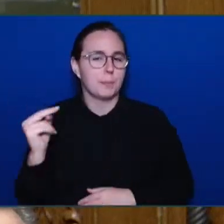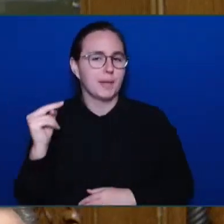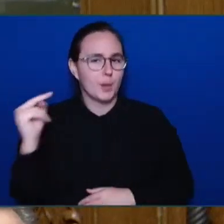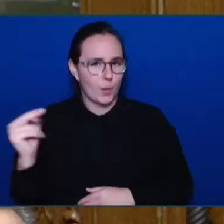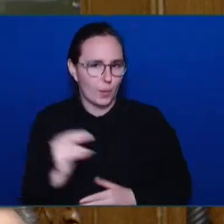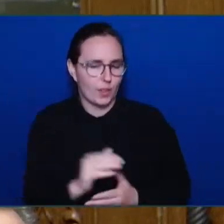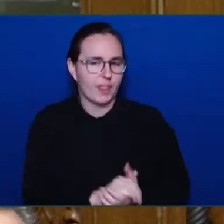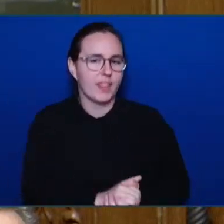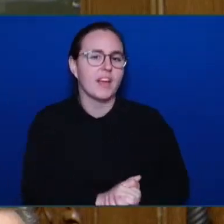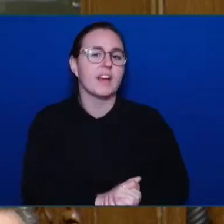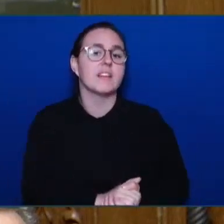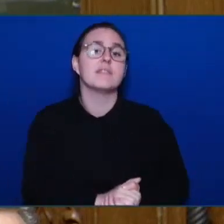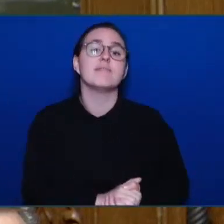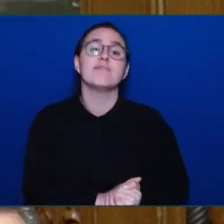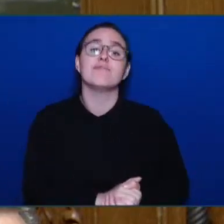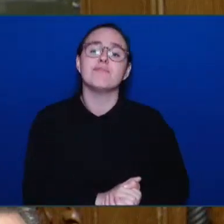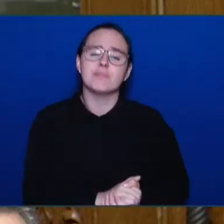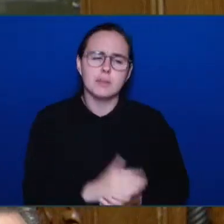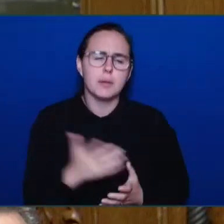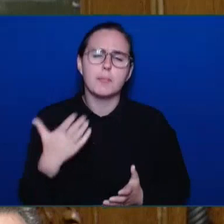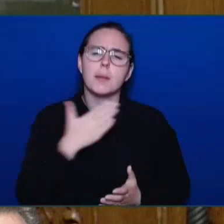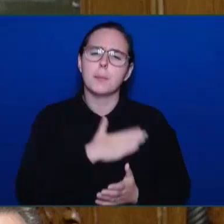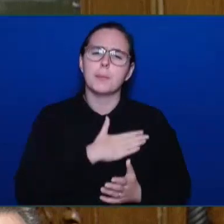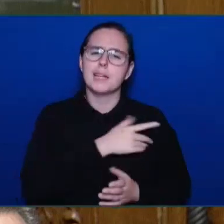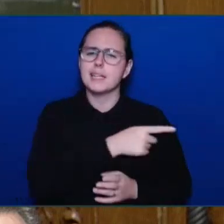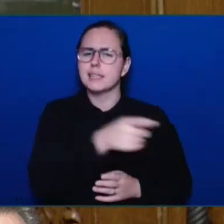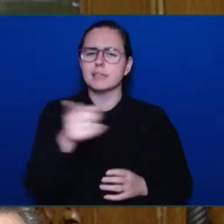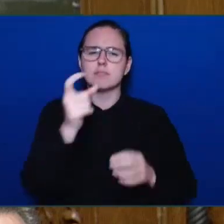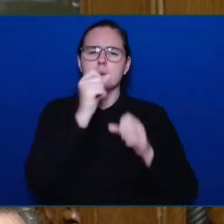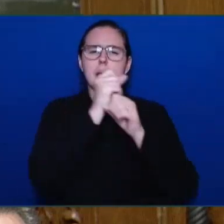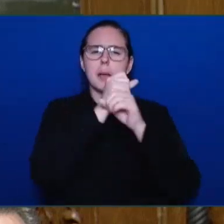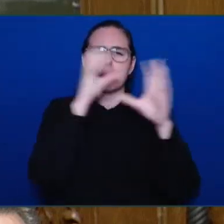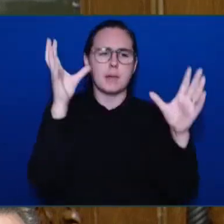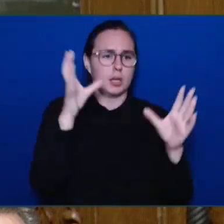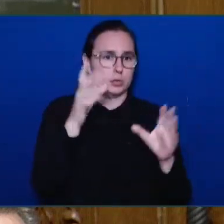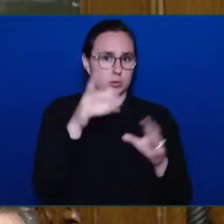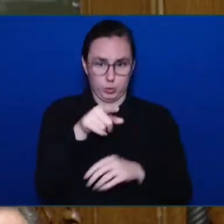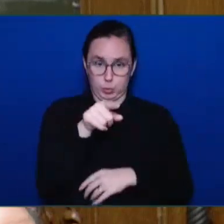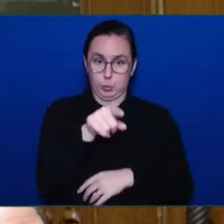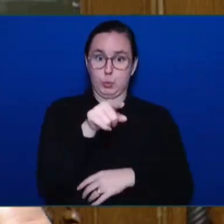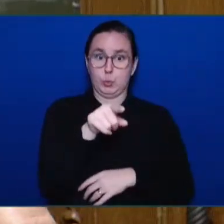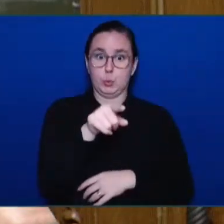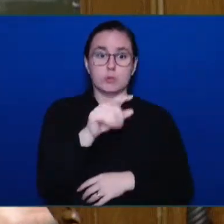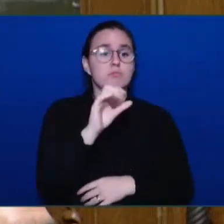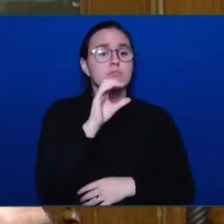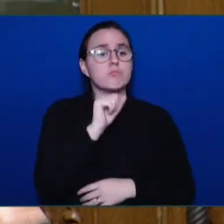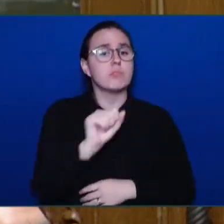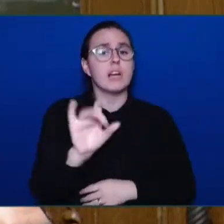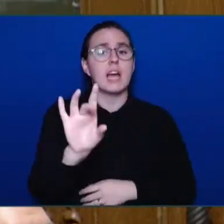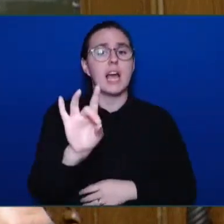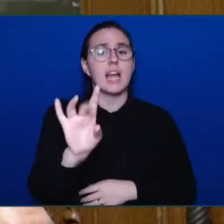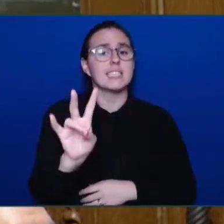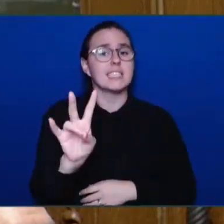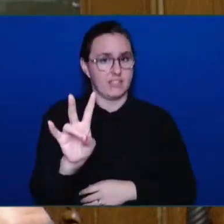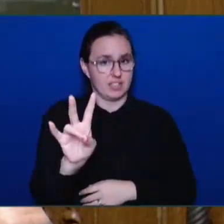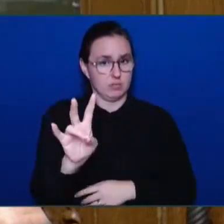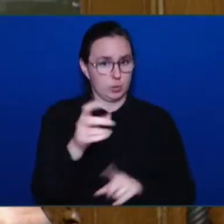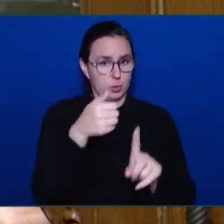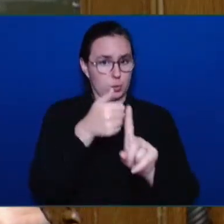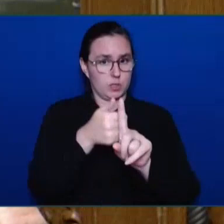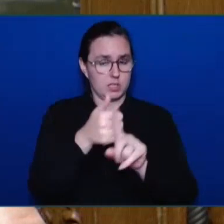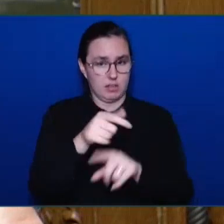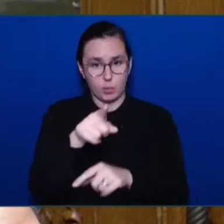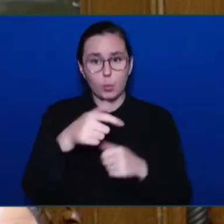87 years old. You are widowed. You live alone. Your health has failed significantly. You have trouble